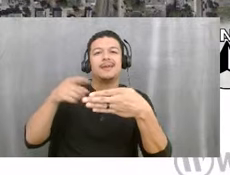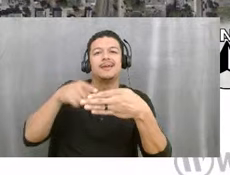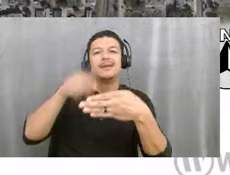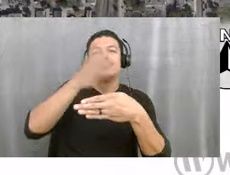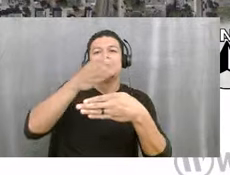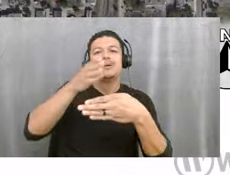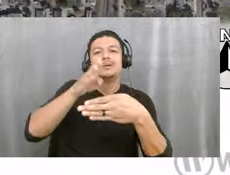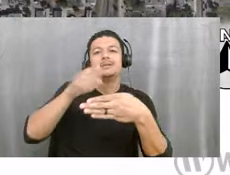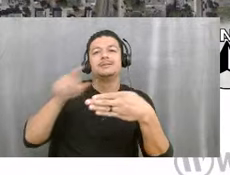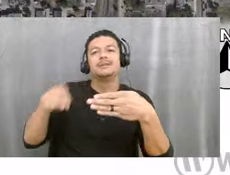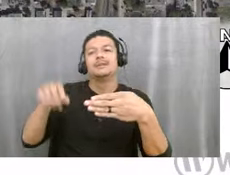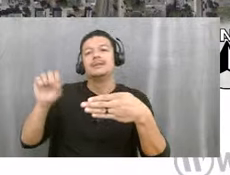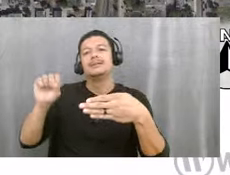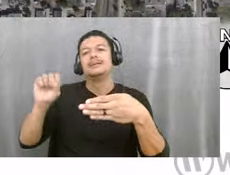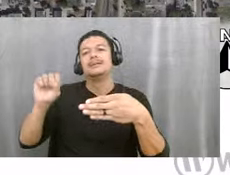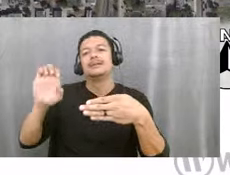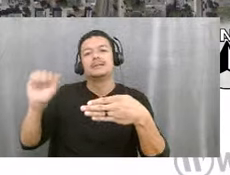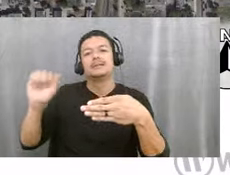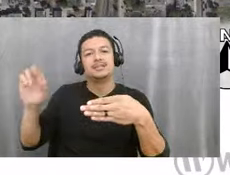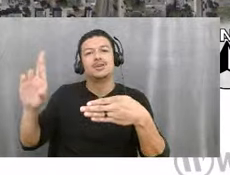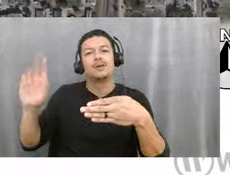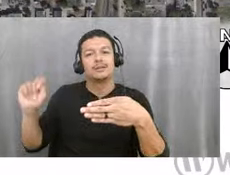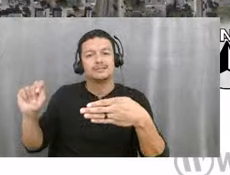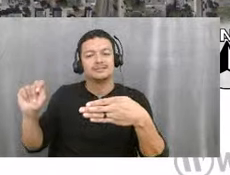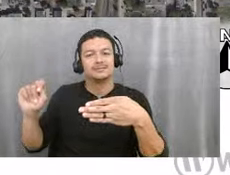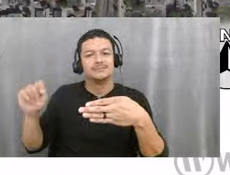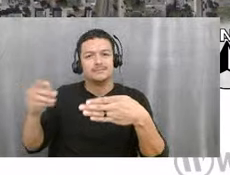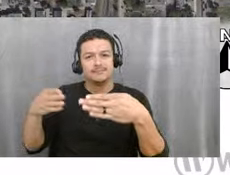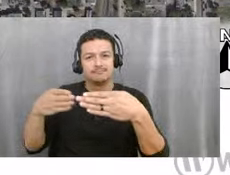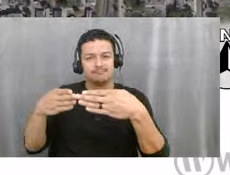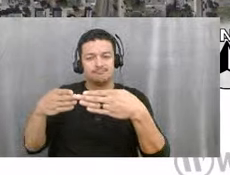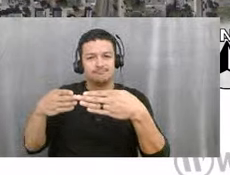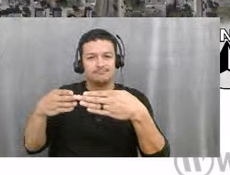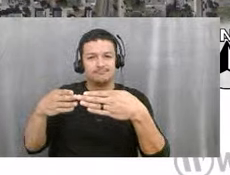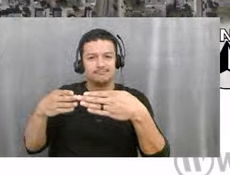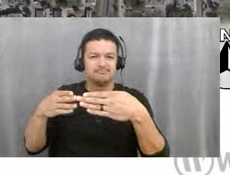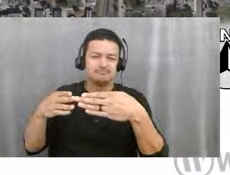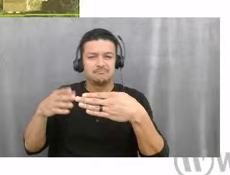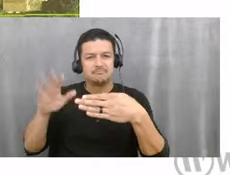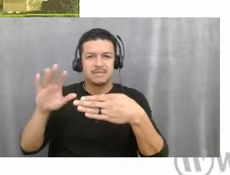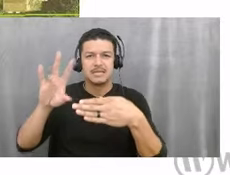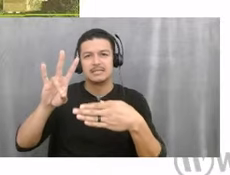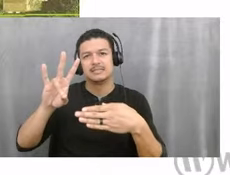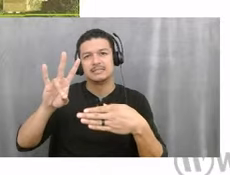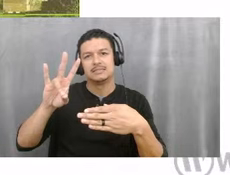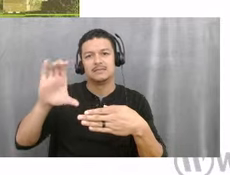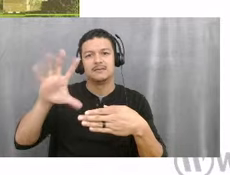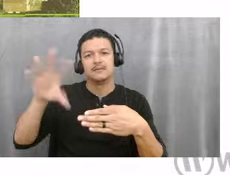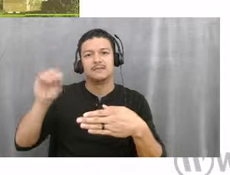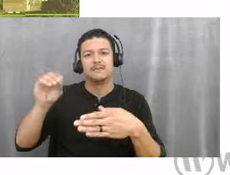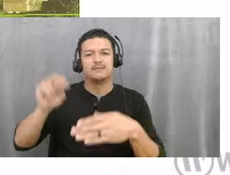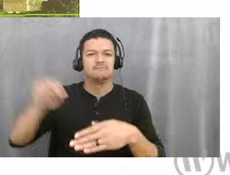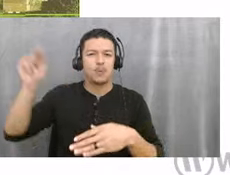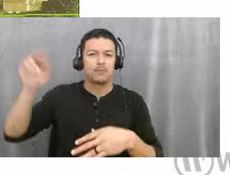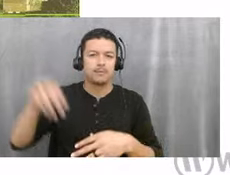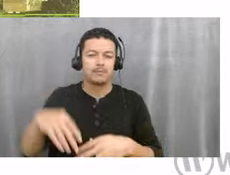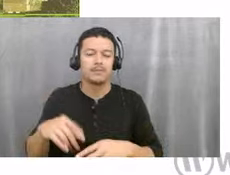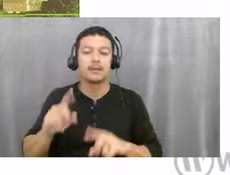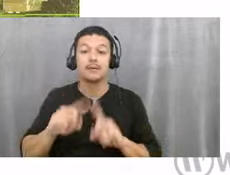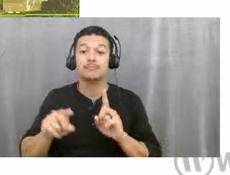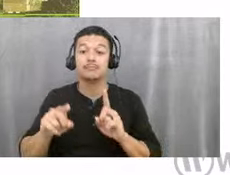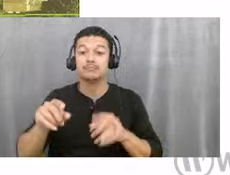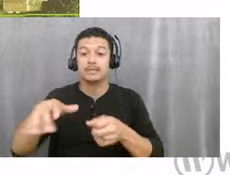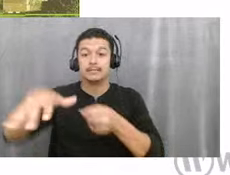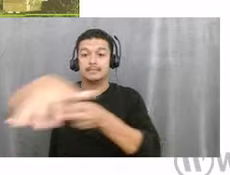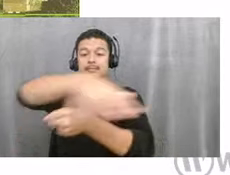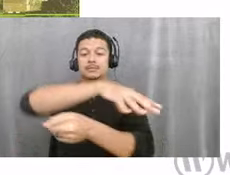Seacrest Boulevard on about 750 feet north of there. The surrounding uses, it